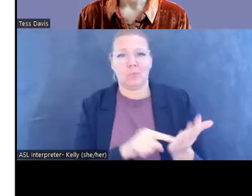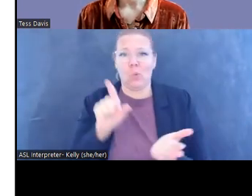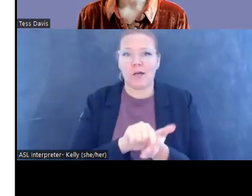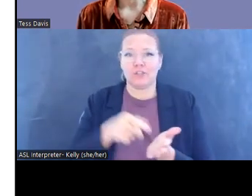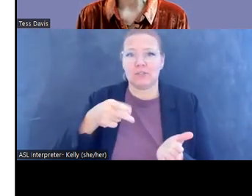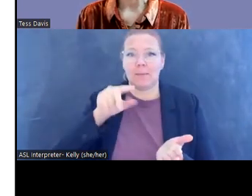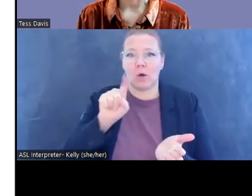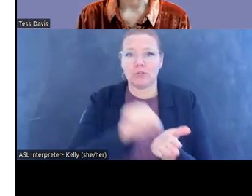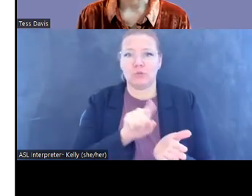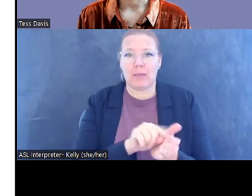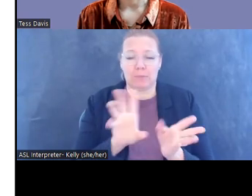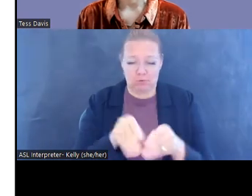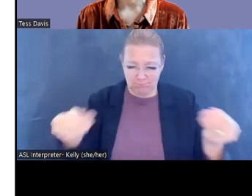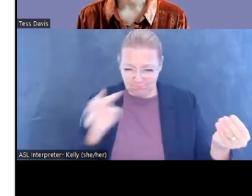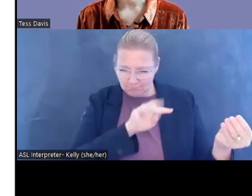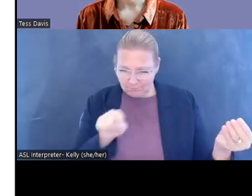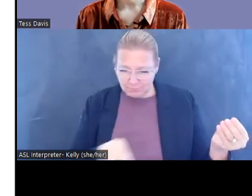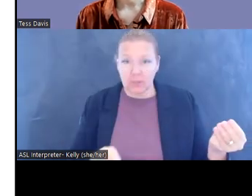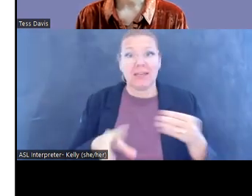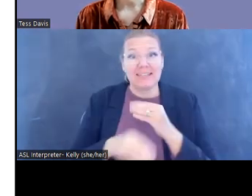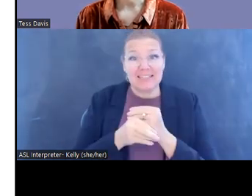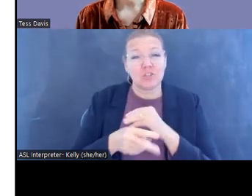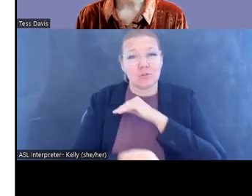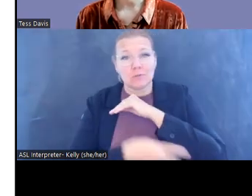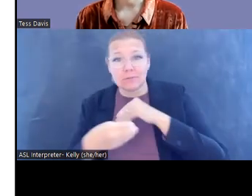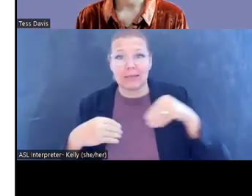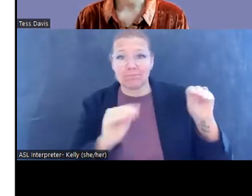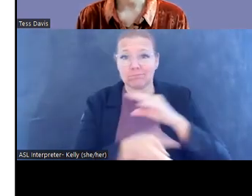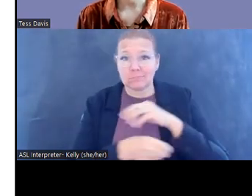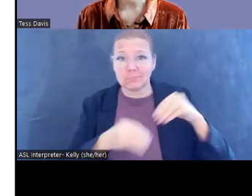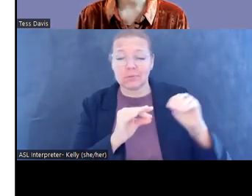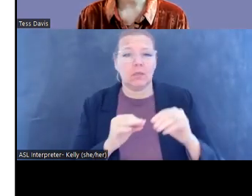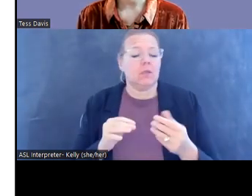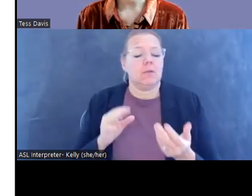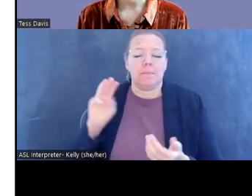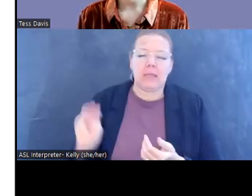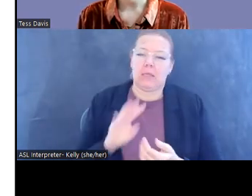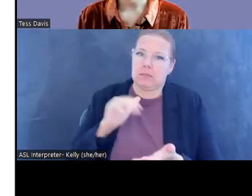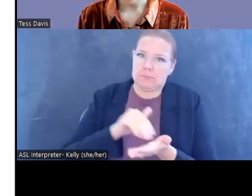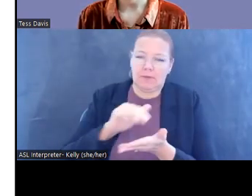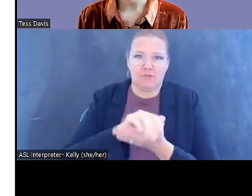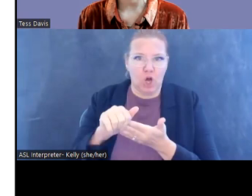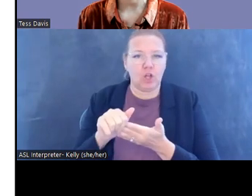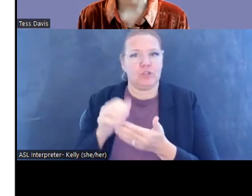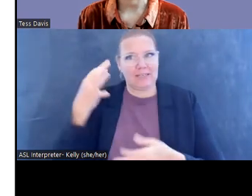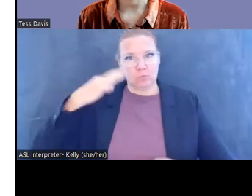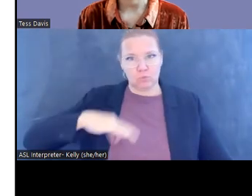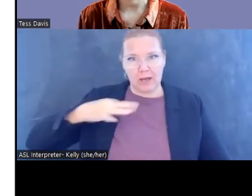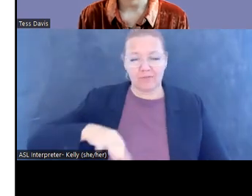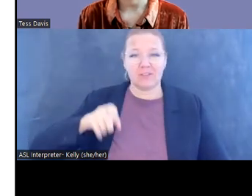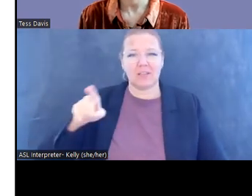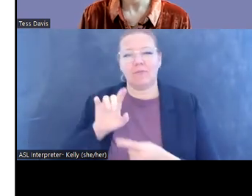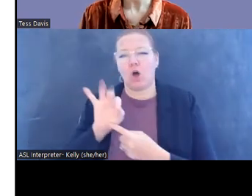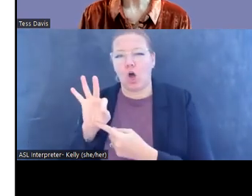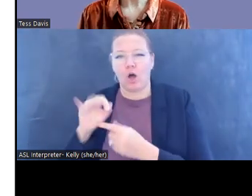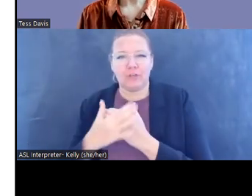in addition to his trafficking network, he had also hid millions of dollars in profits through the misuse of offshore accounts, tax havens, and